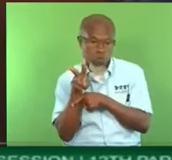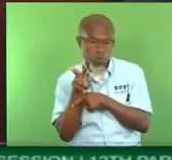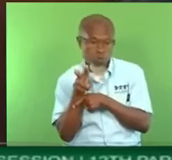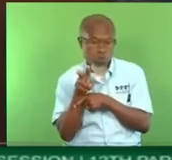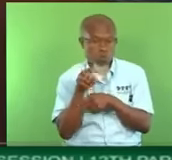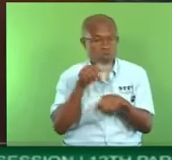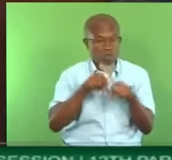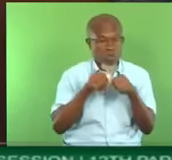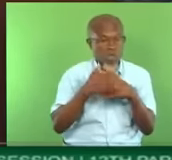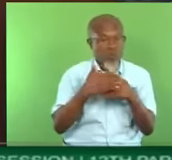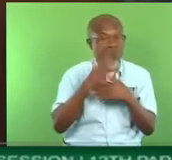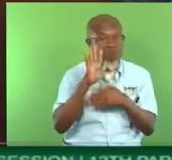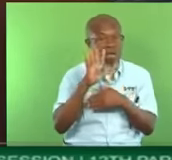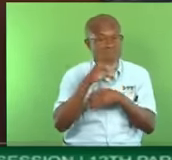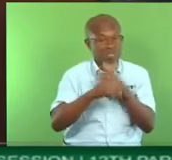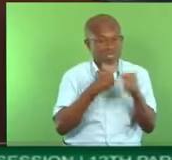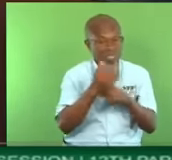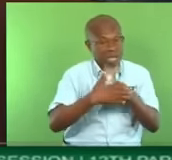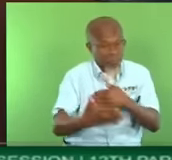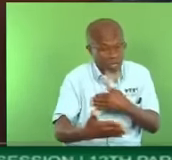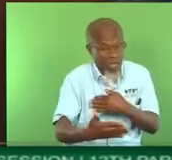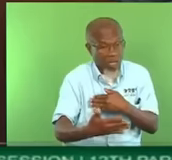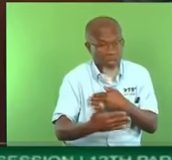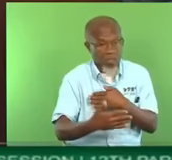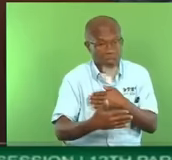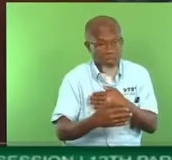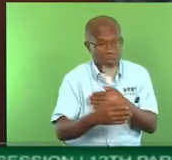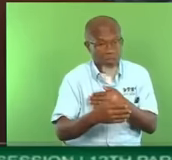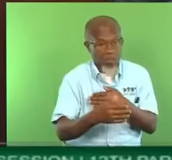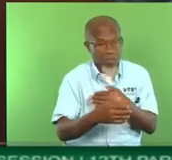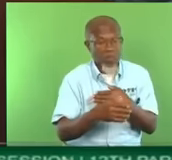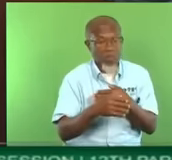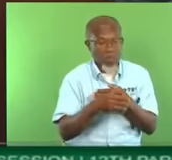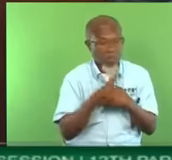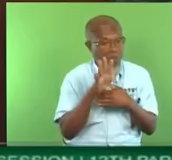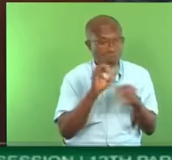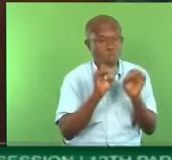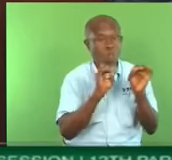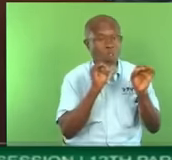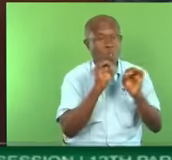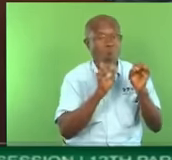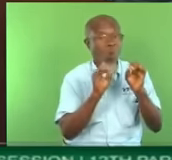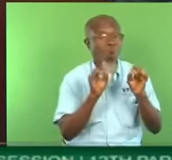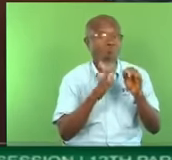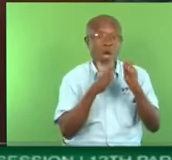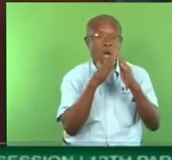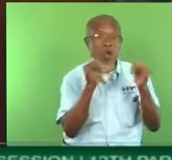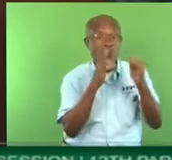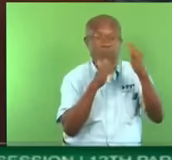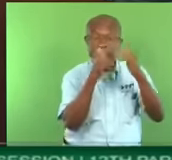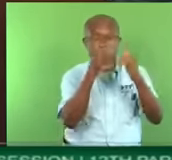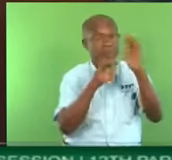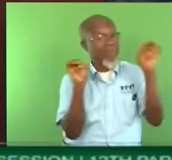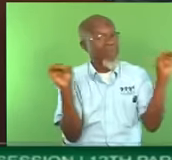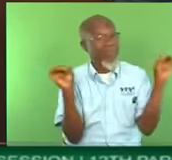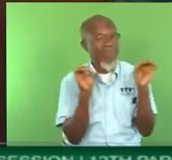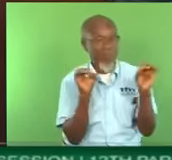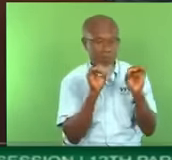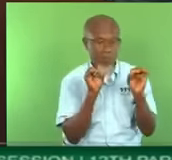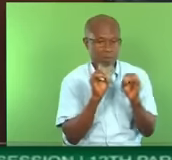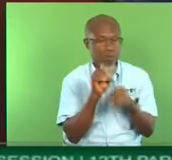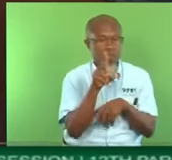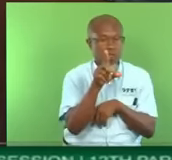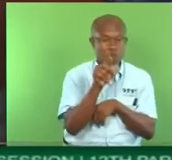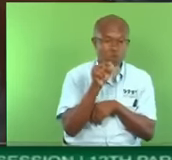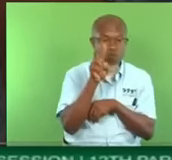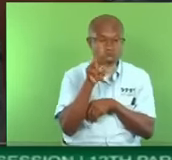years later. So that means in five years nobody built a house there. No house was given out. No homes given out and so on. 2022.